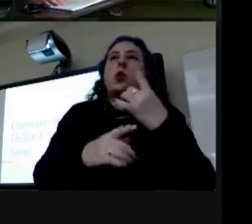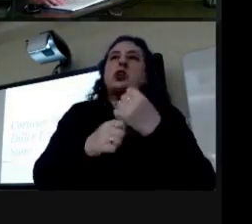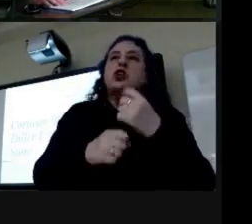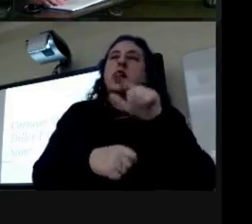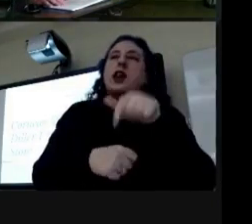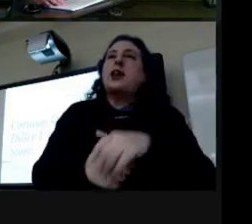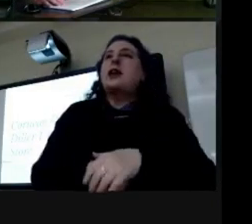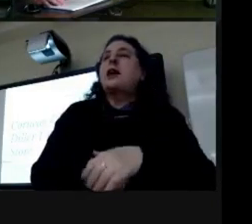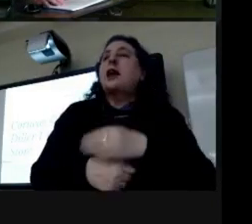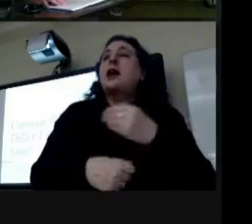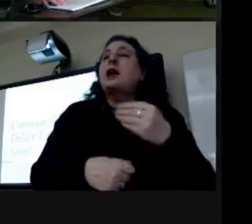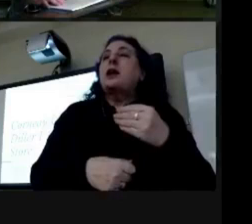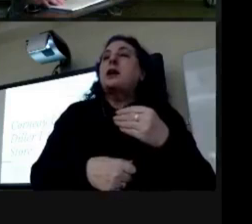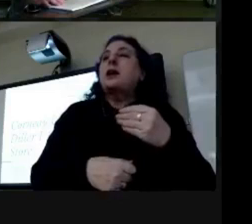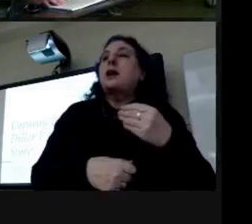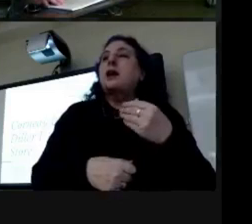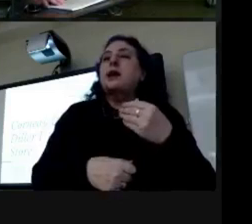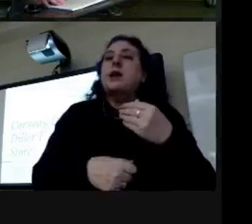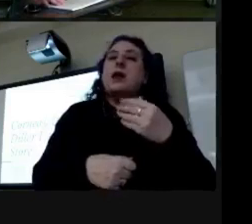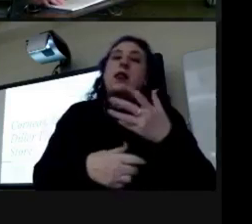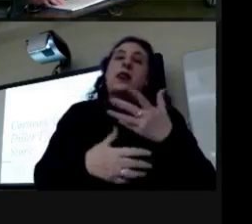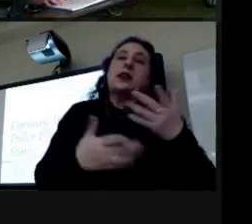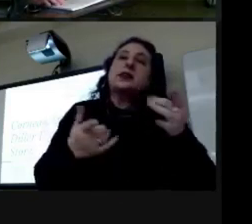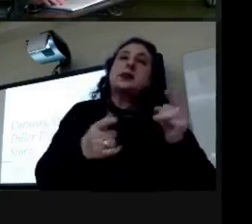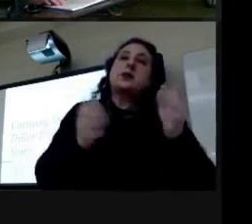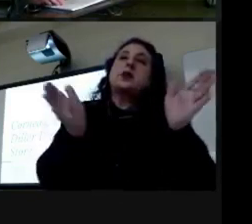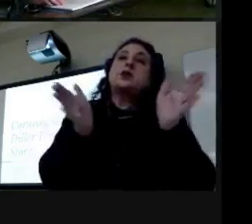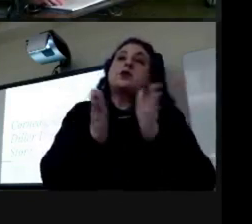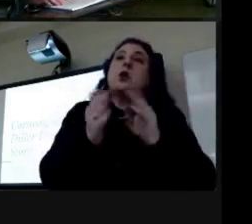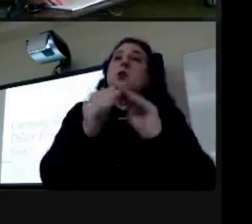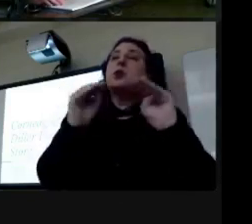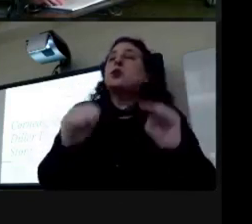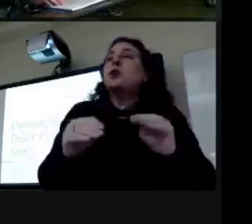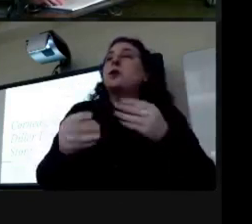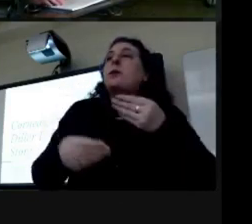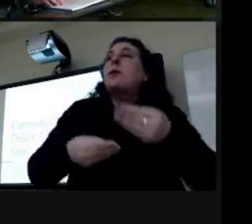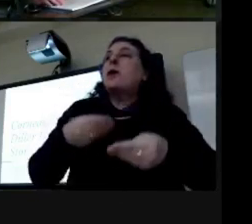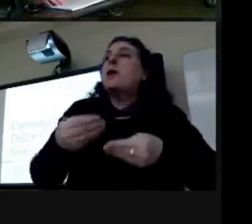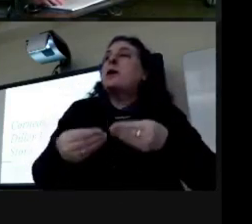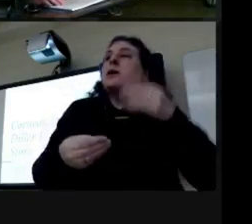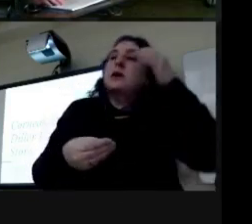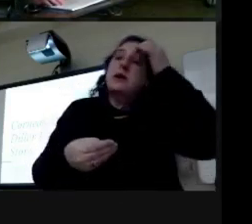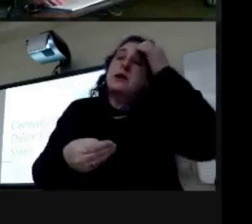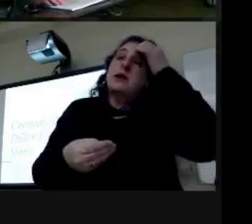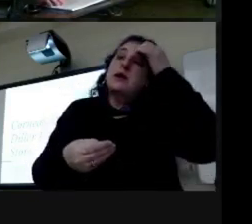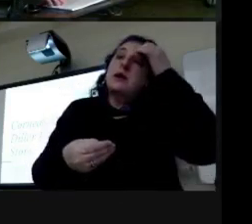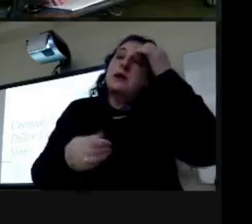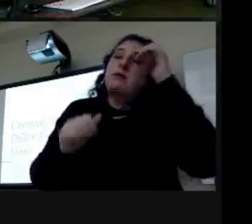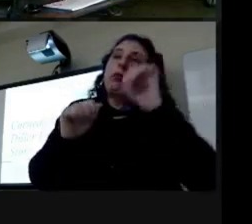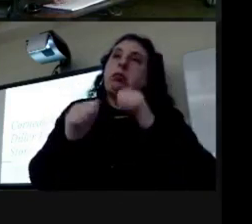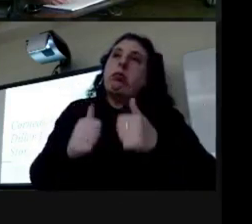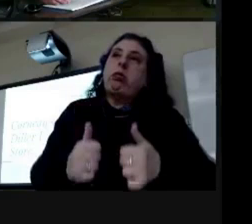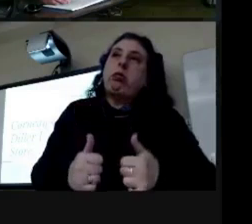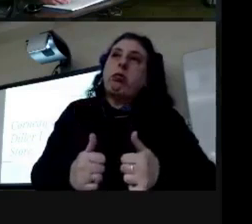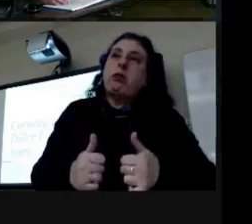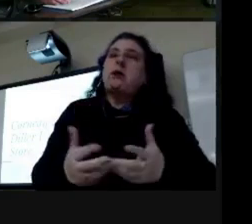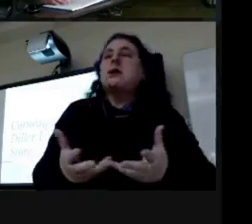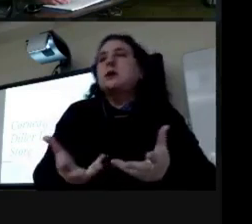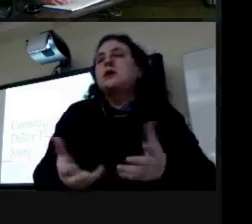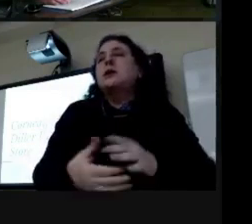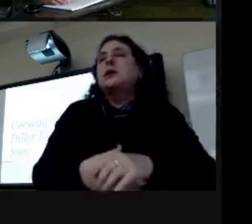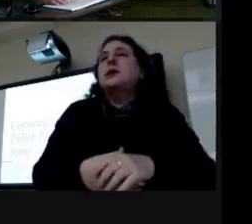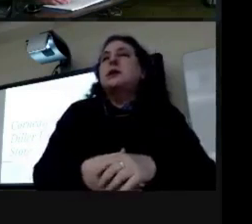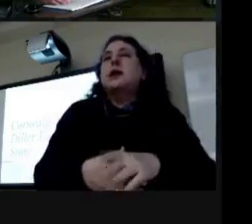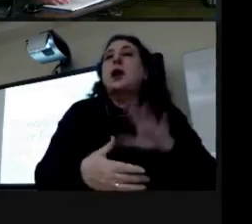later and as things go with small museums budget kind of took precedence and